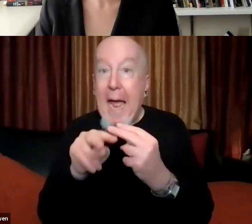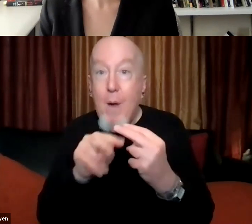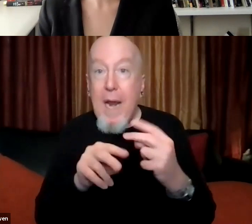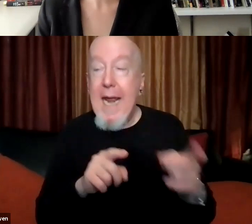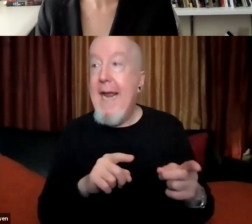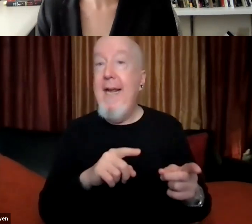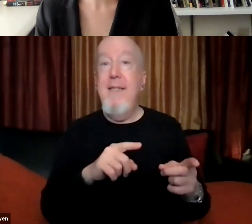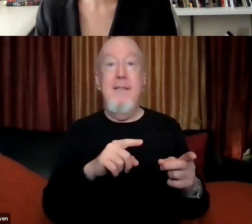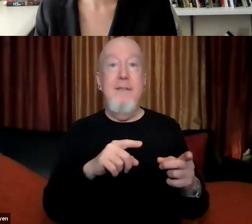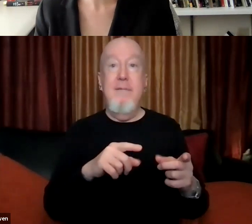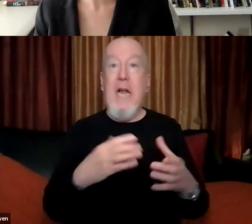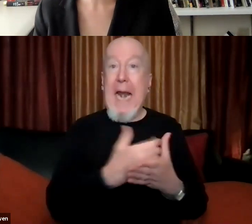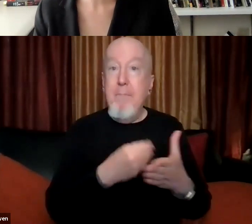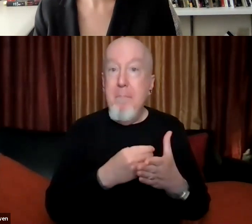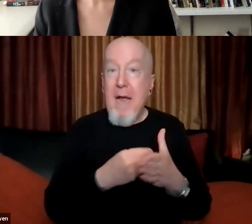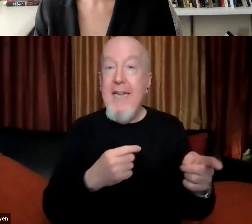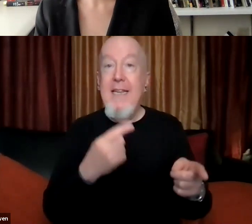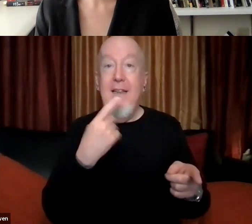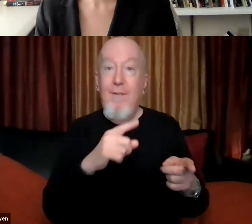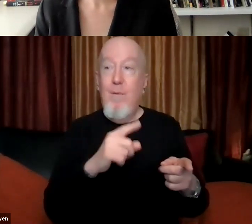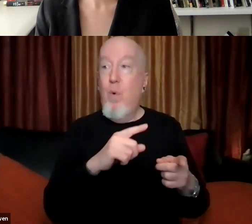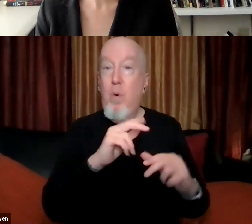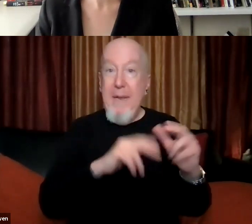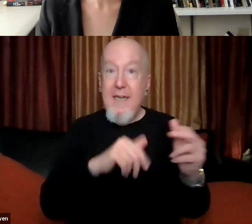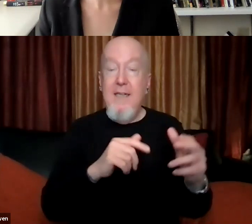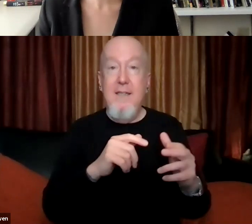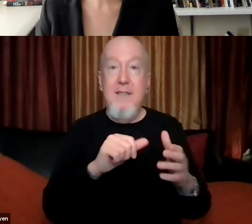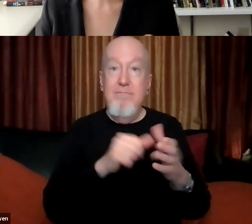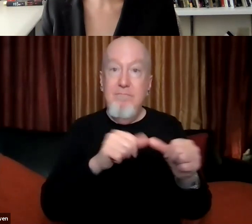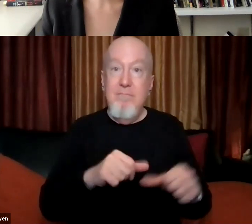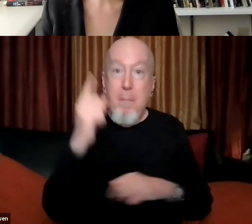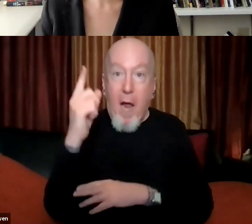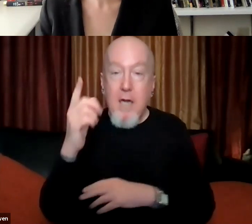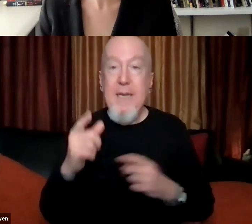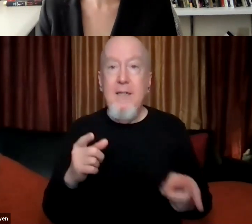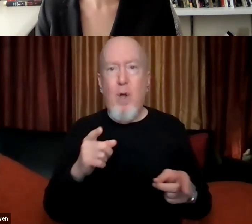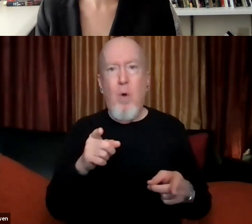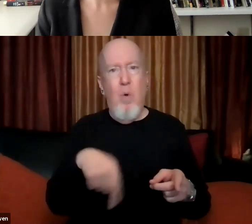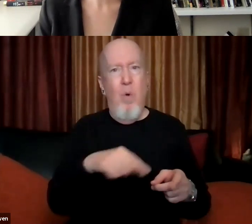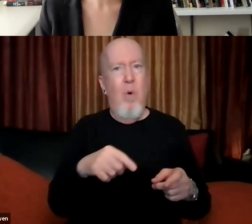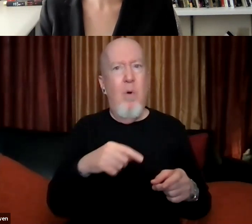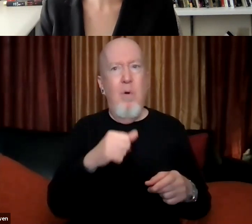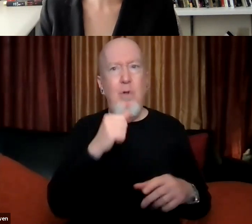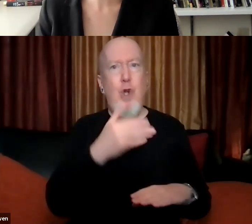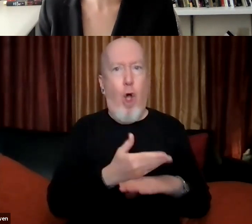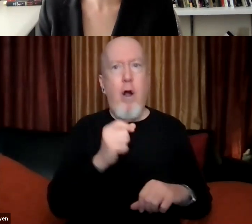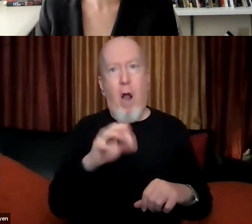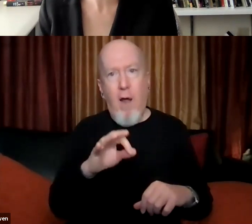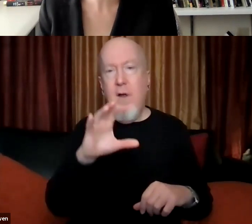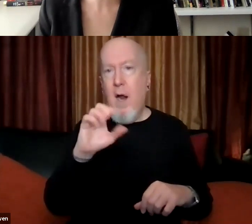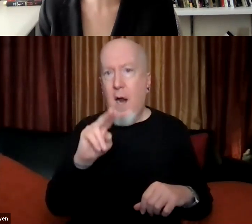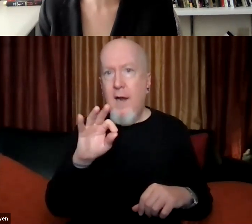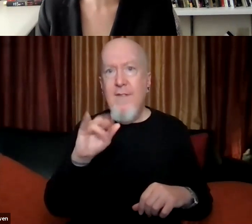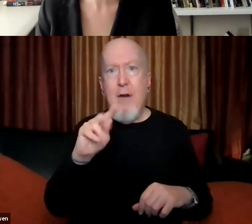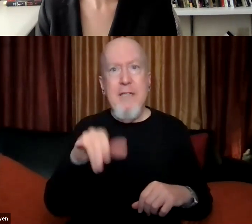really active leading proponents of, um, kind of nationalizing, uh, pro-Confederate understanding of the